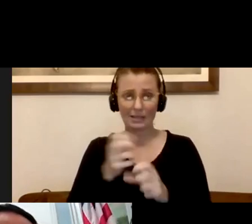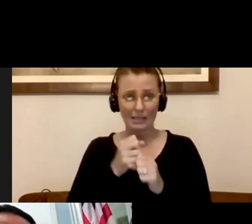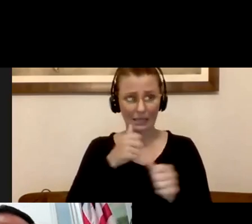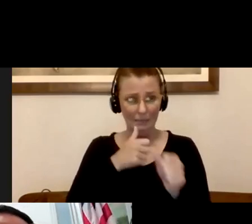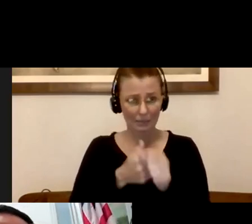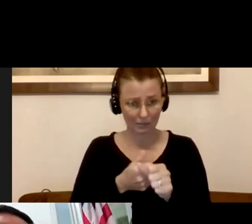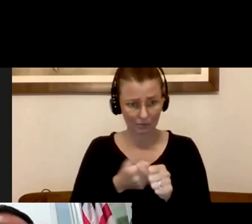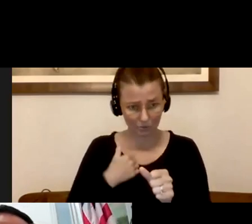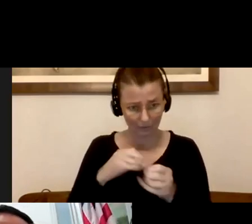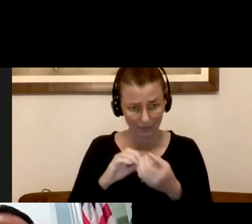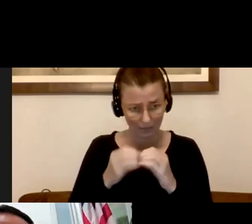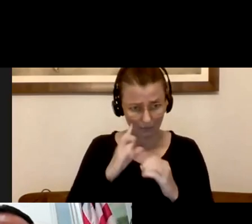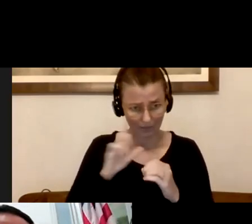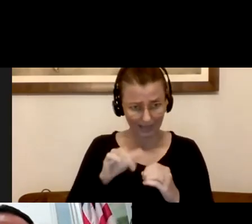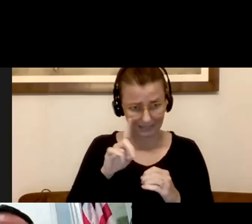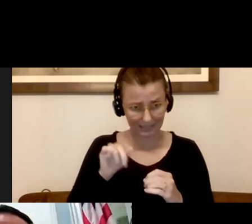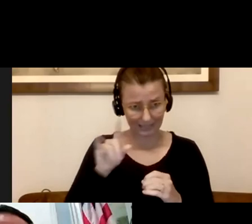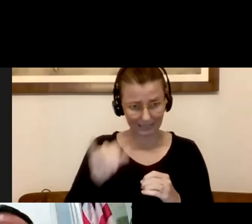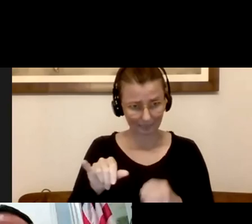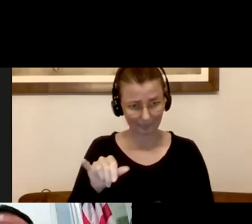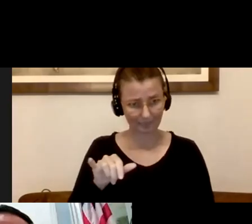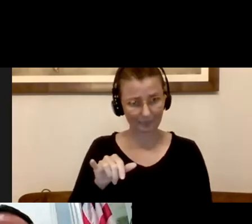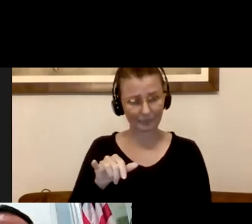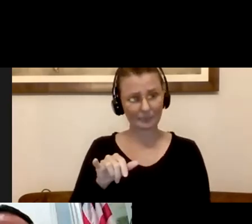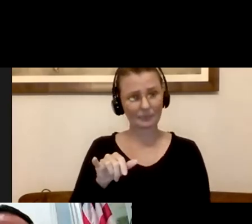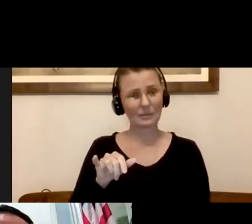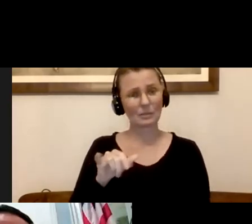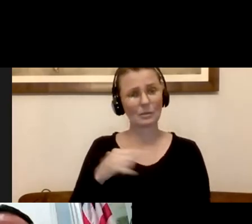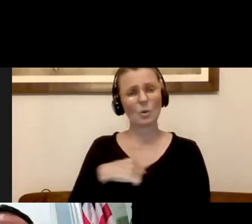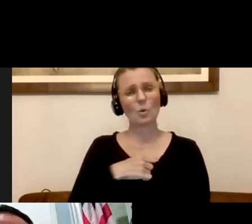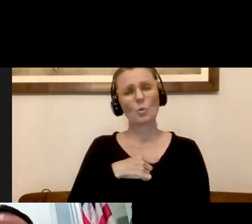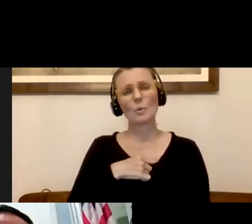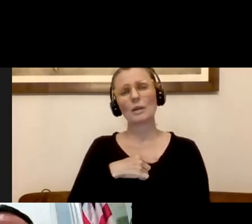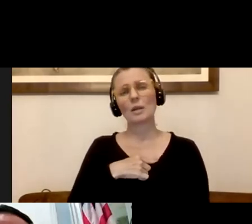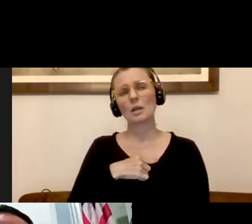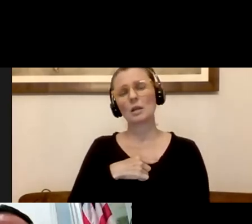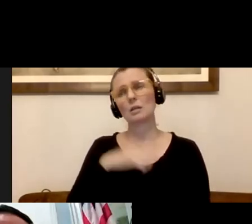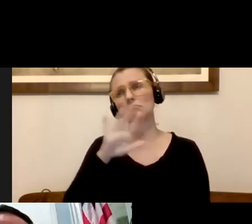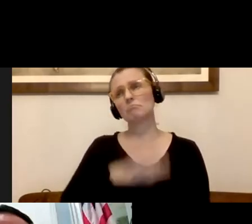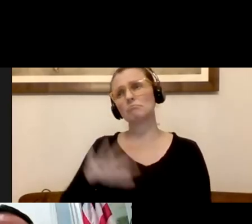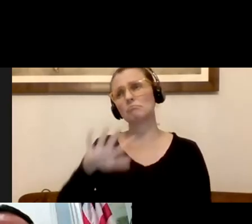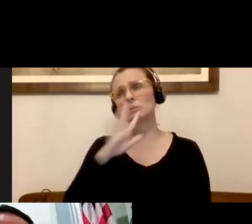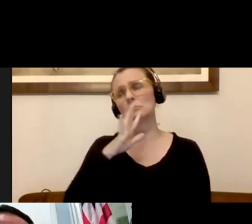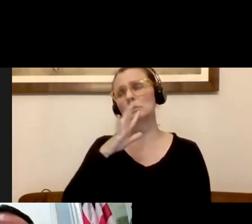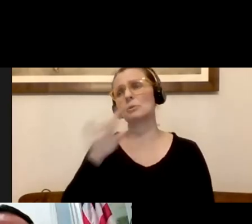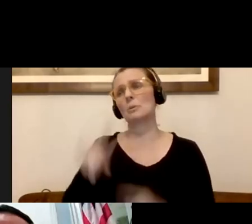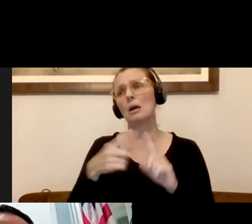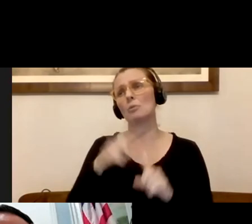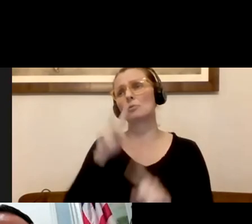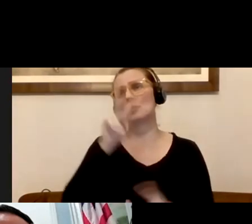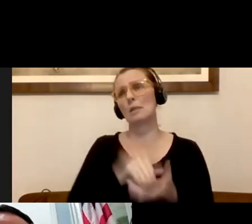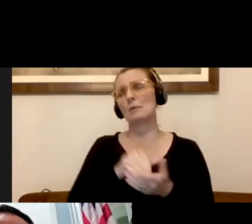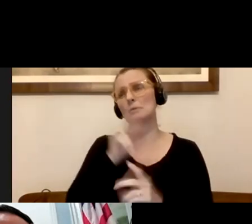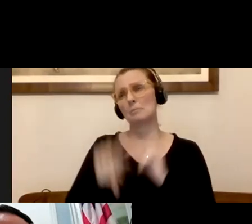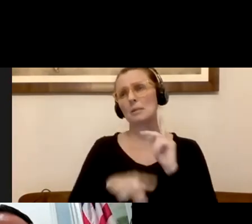Wilfred? Yeah, we're answering about or speaking to about 2,000 people through our